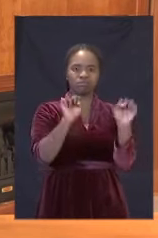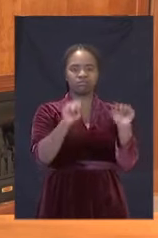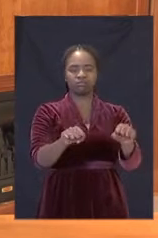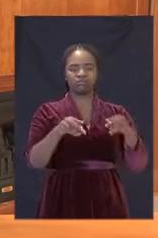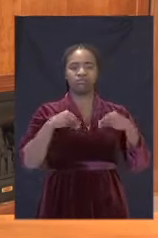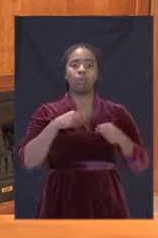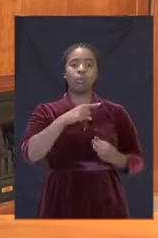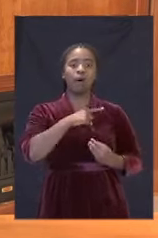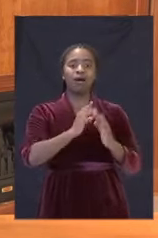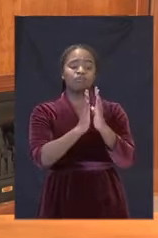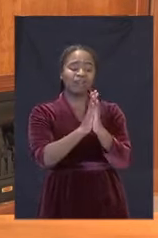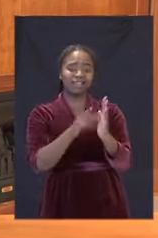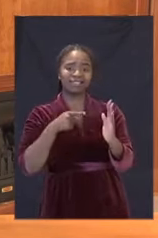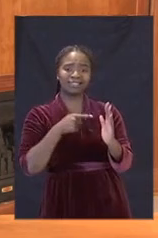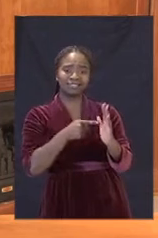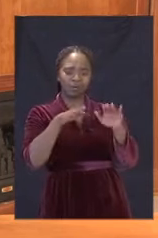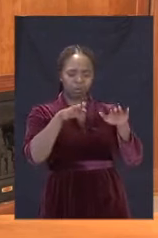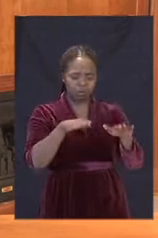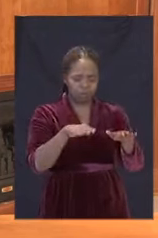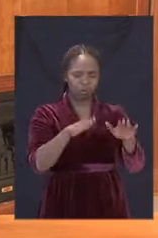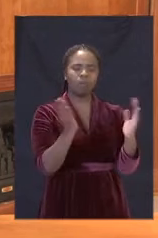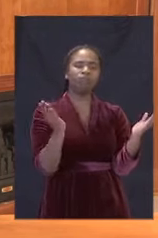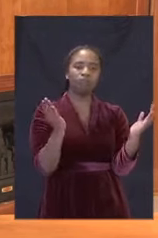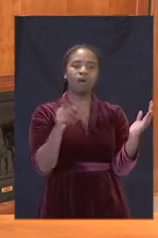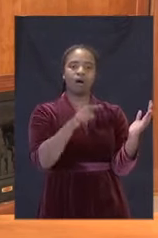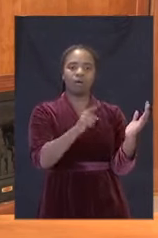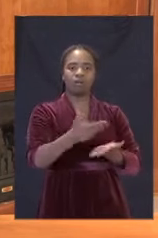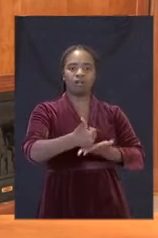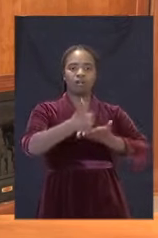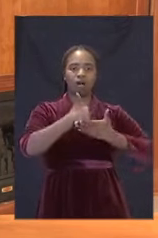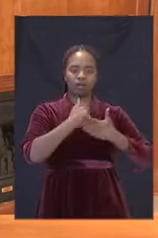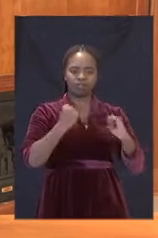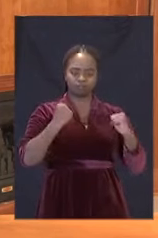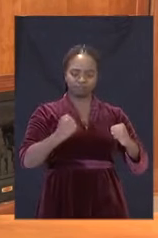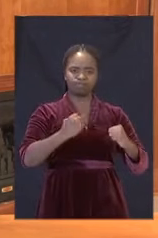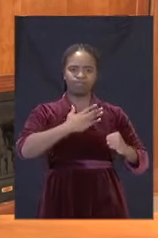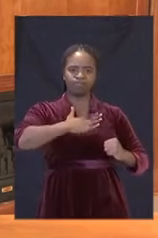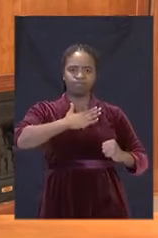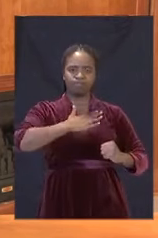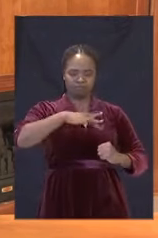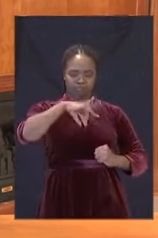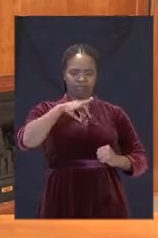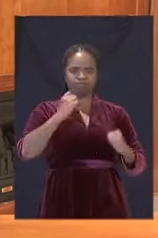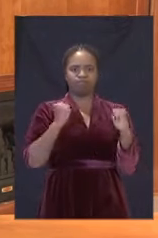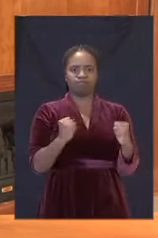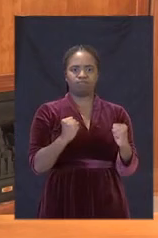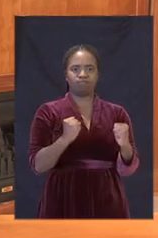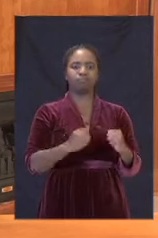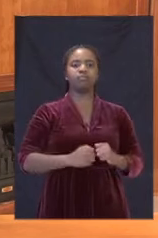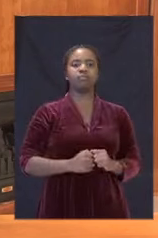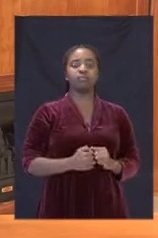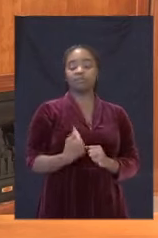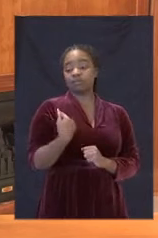and strengthen us as we continue to confront this pandemic. When I addressed the